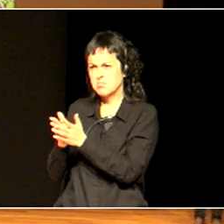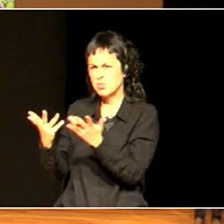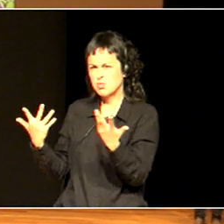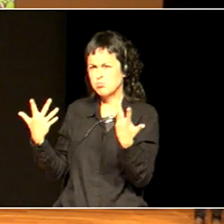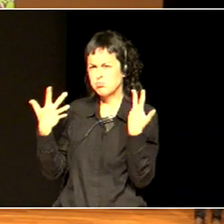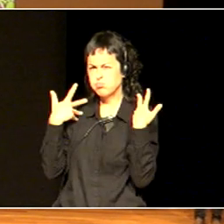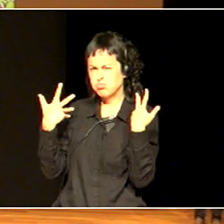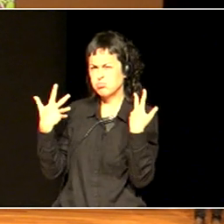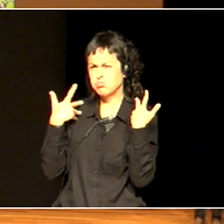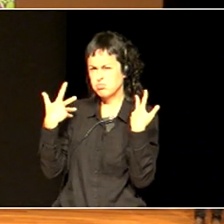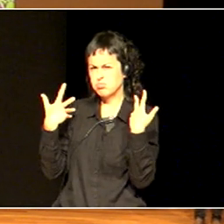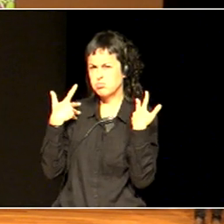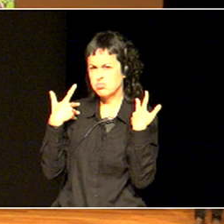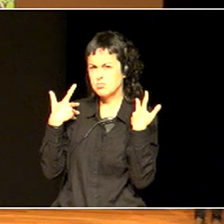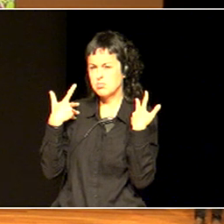achievement.